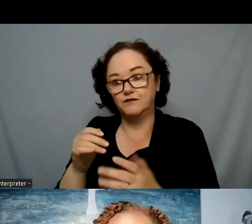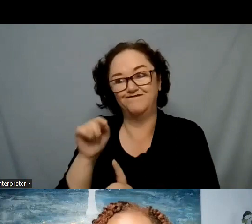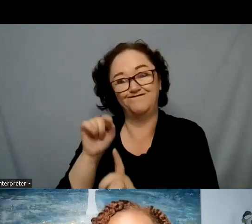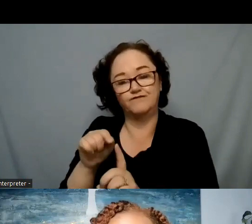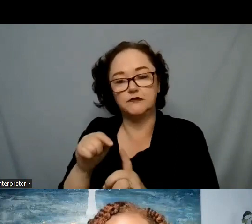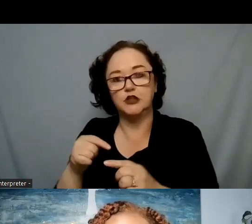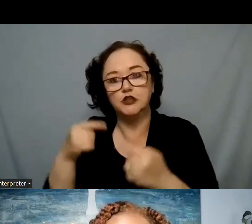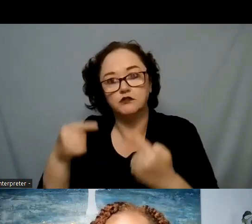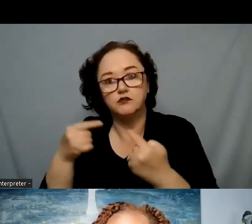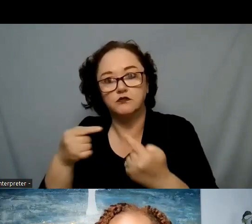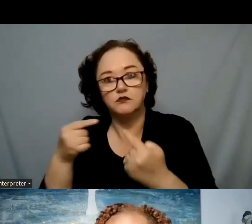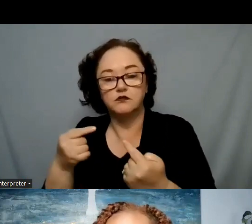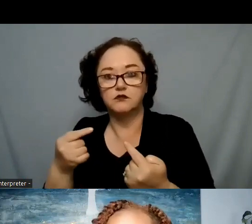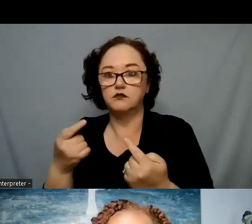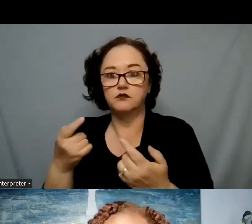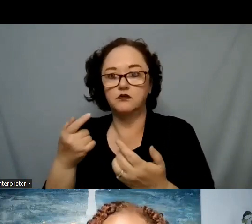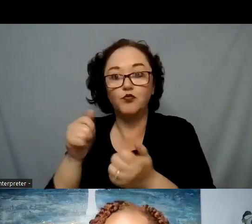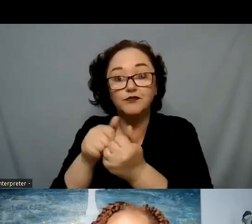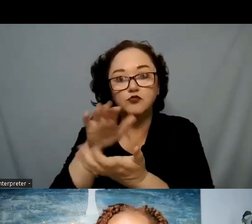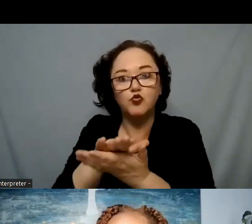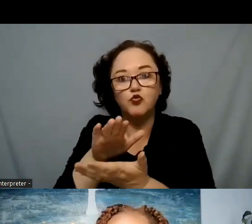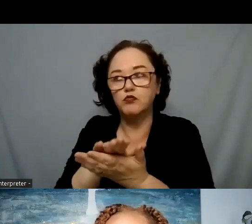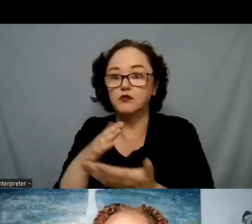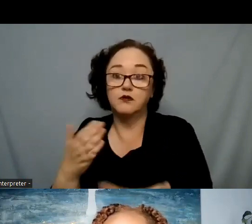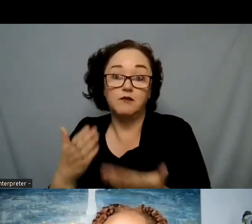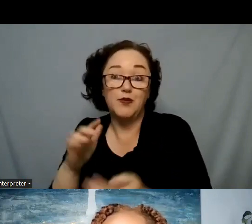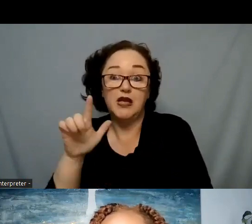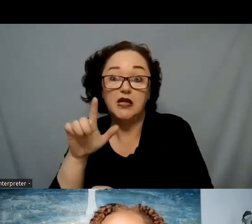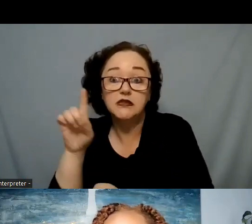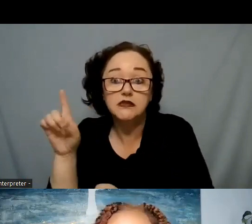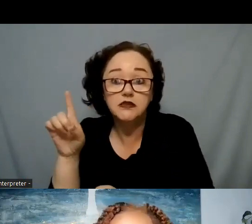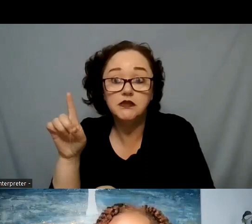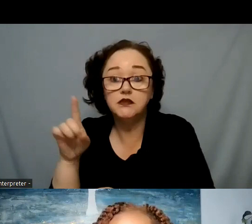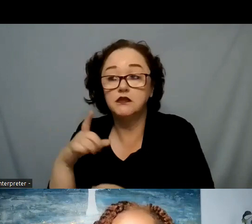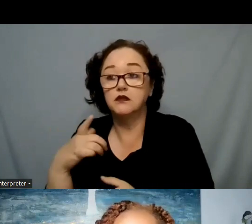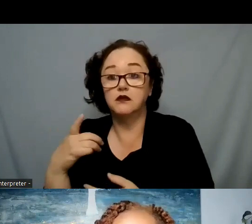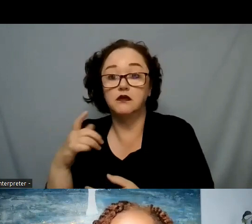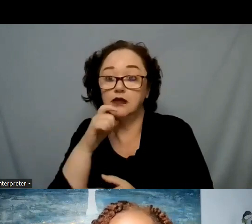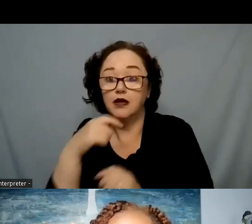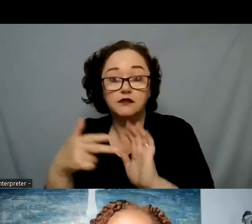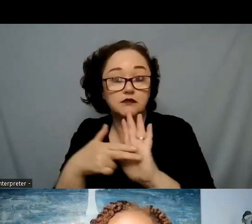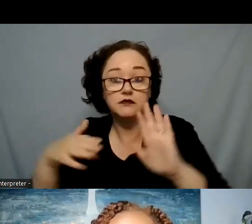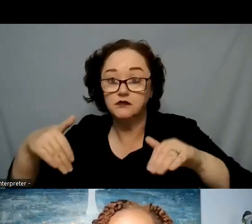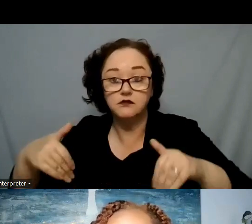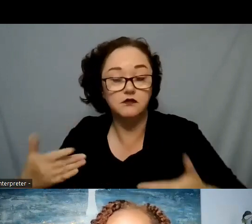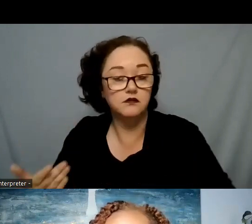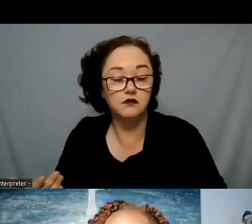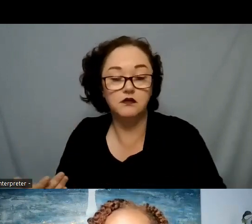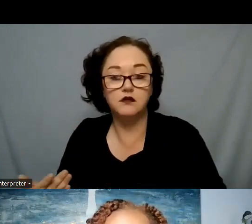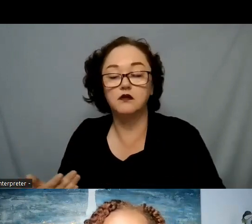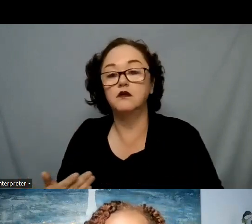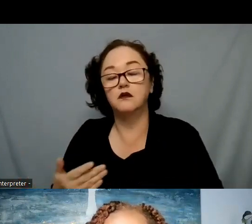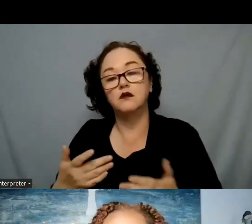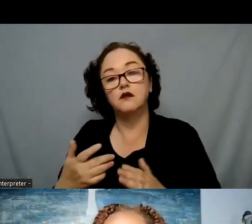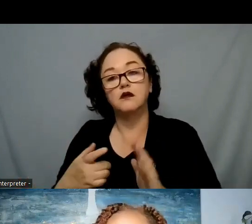undiagnosed learning issue they might need some tutoring that sometimes we quickly especially parents quickly think